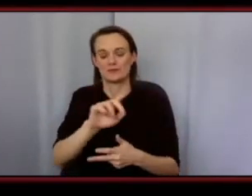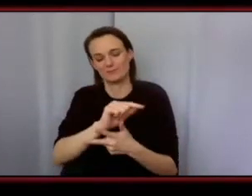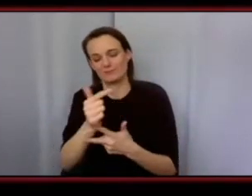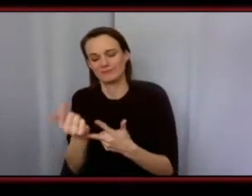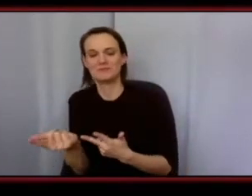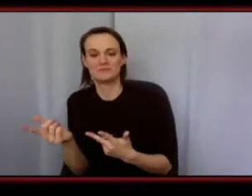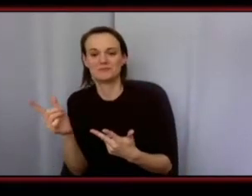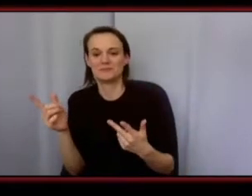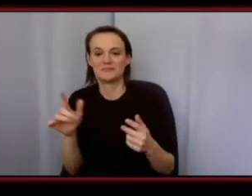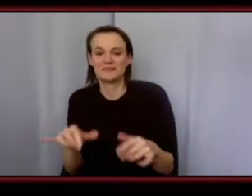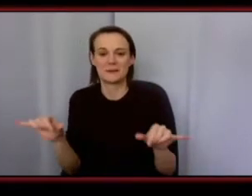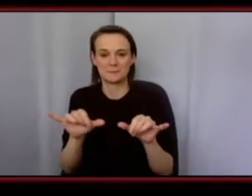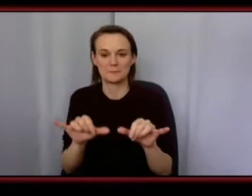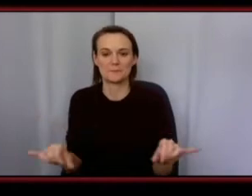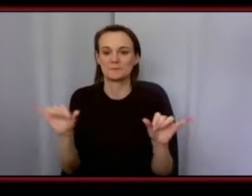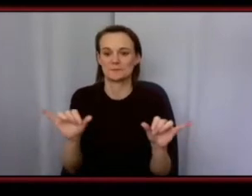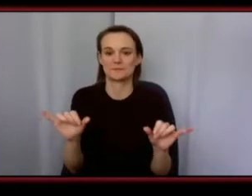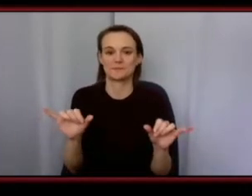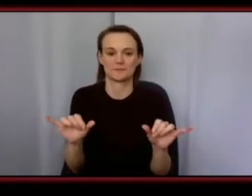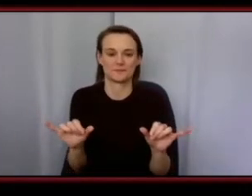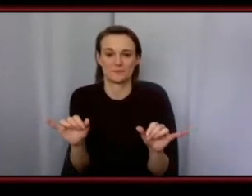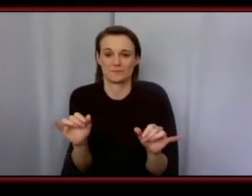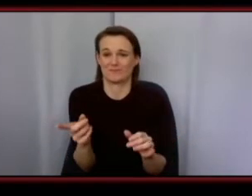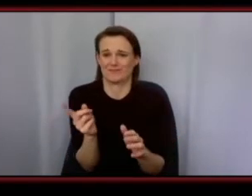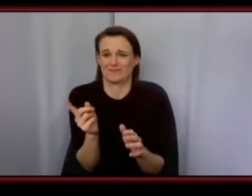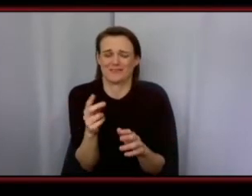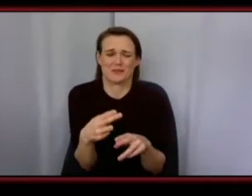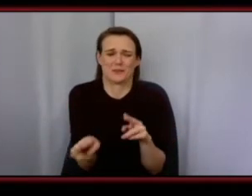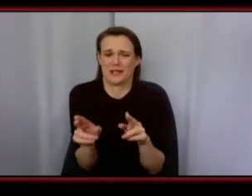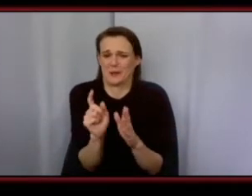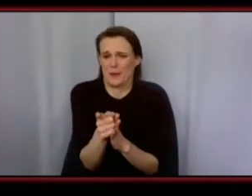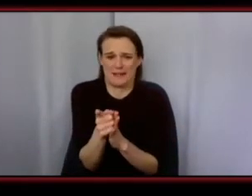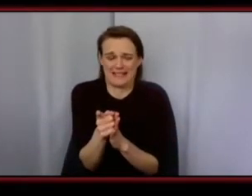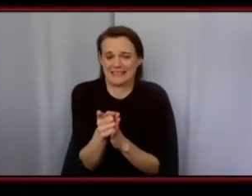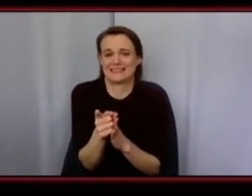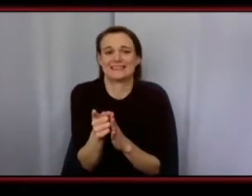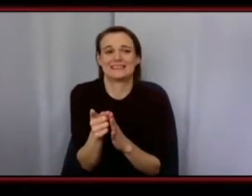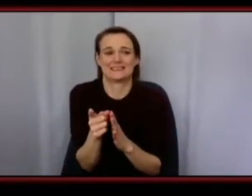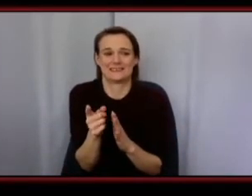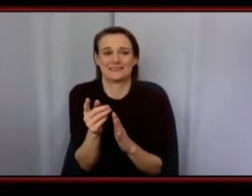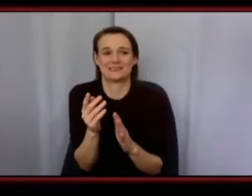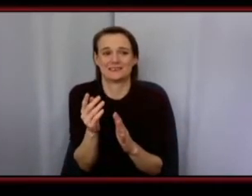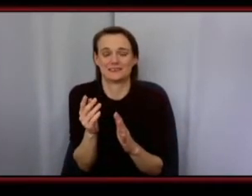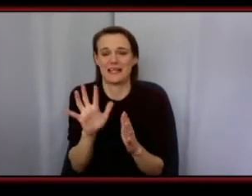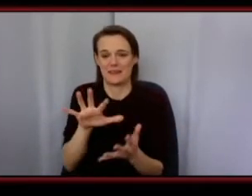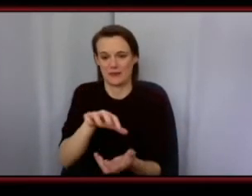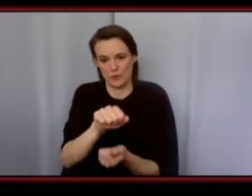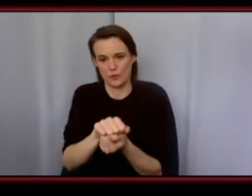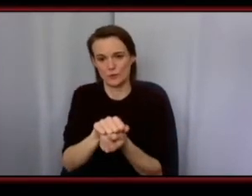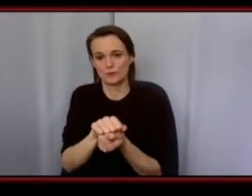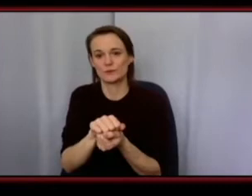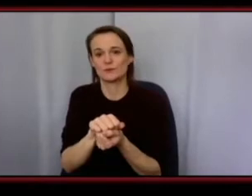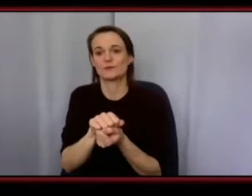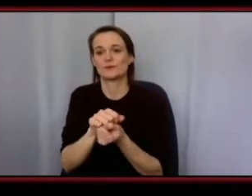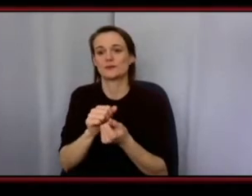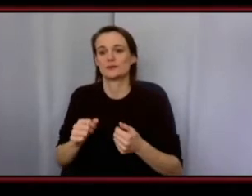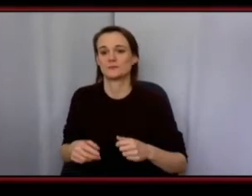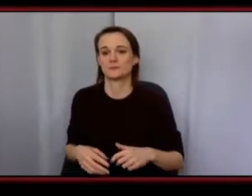salitha and barbara so you know if you could just maybe spend a minute on each question and then we'll do the the closing um so